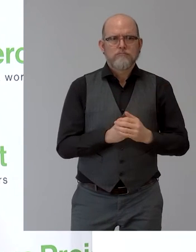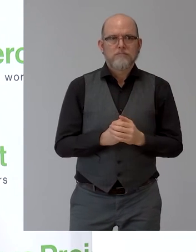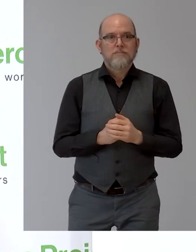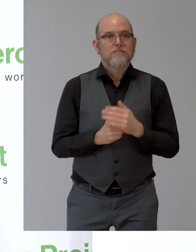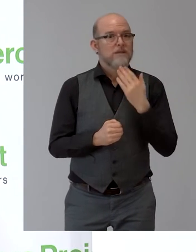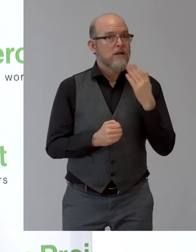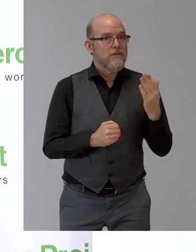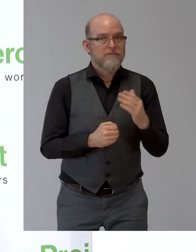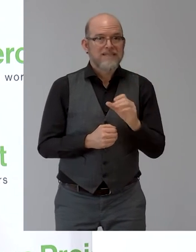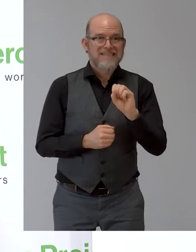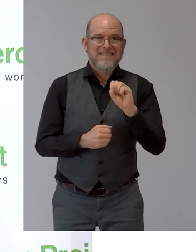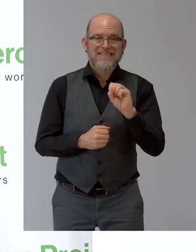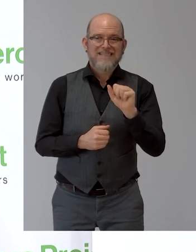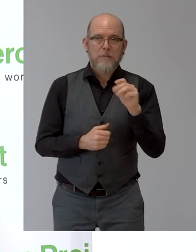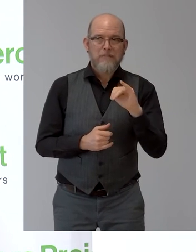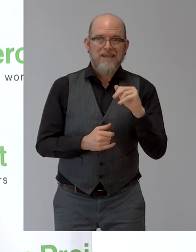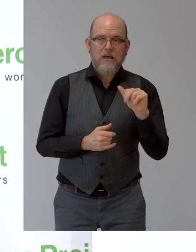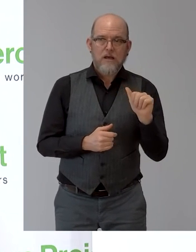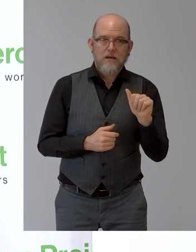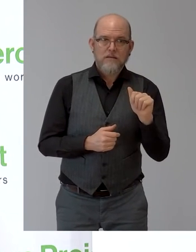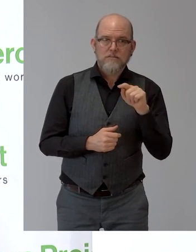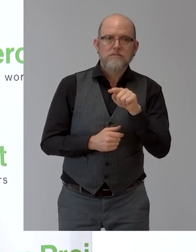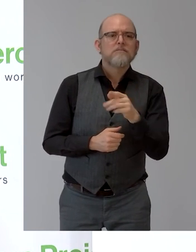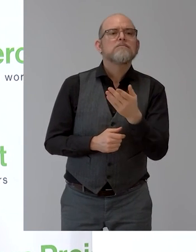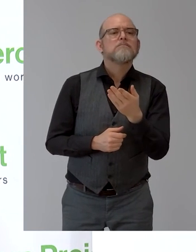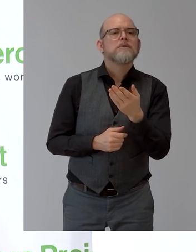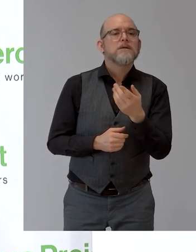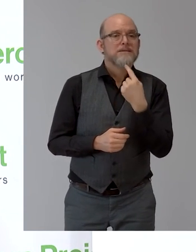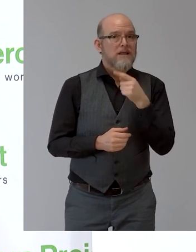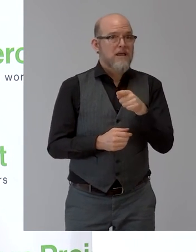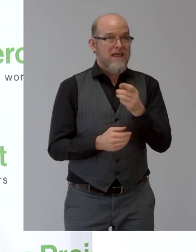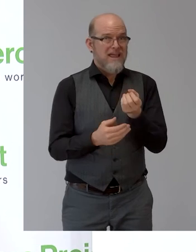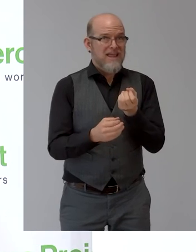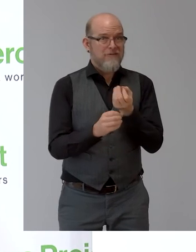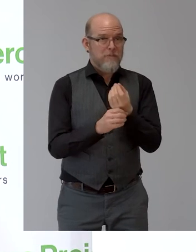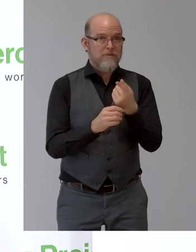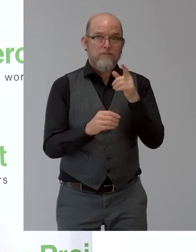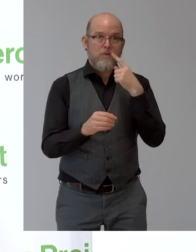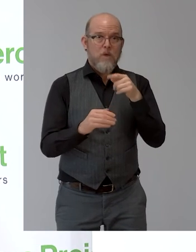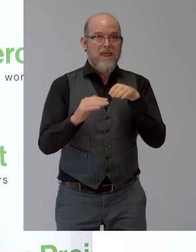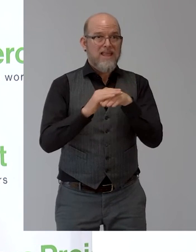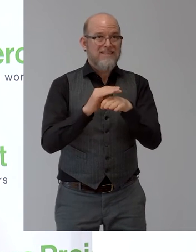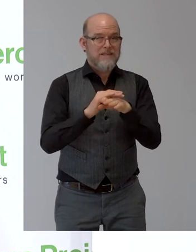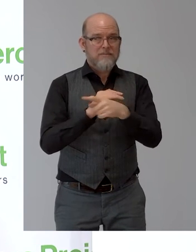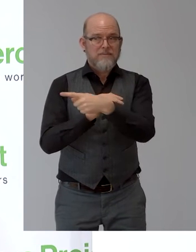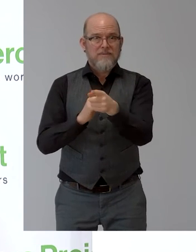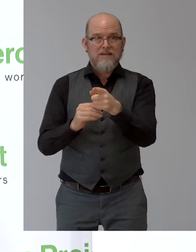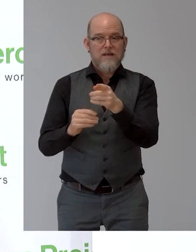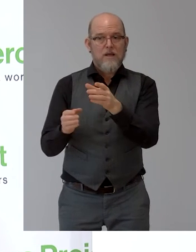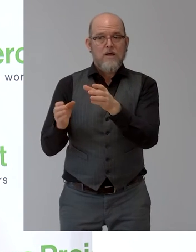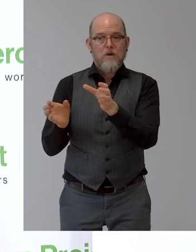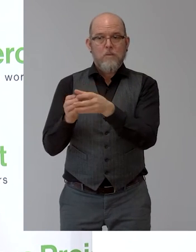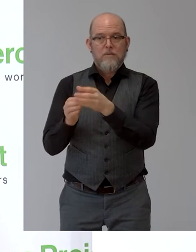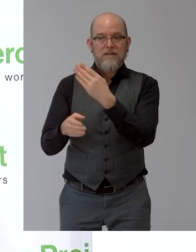making information accessible to different people with different kinds of disabilities is